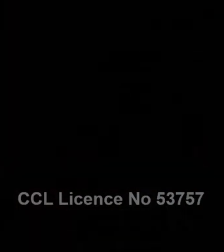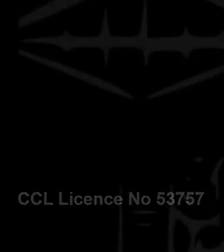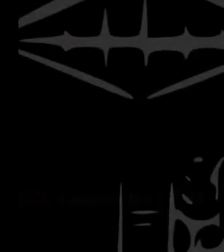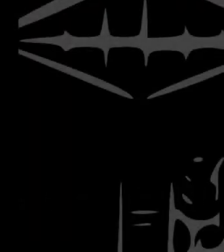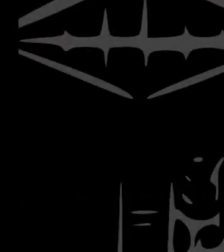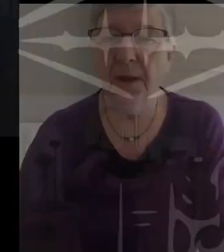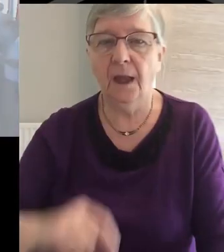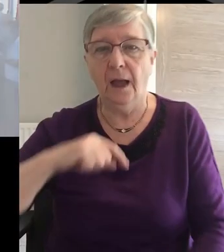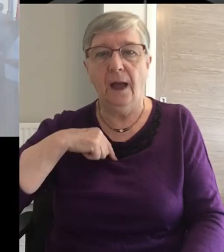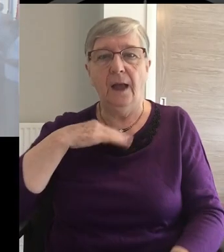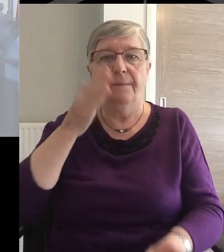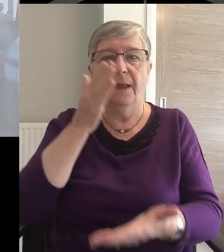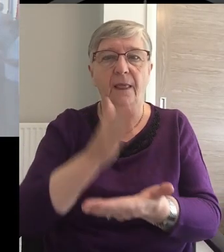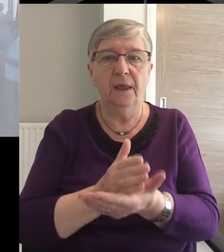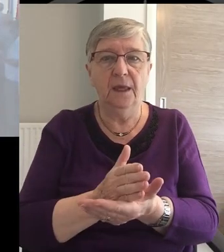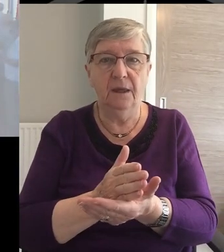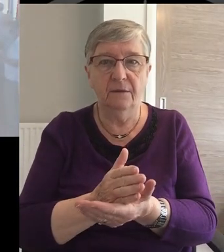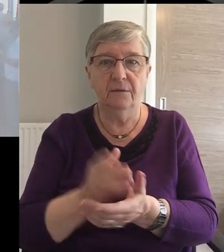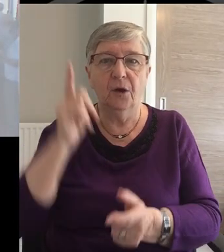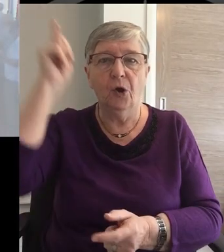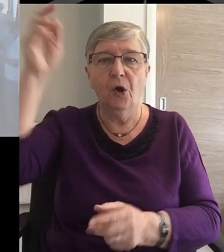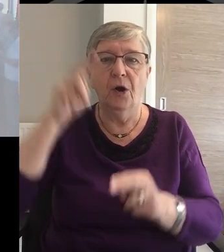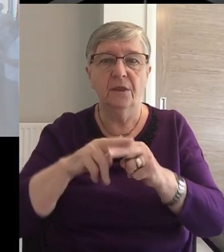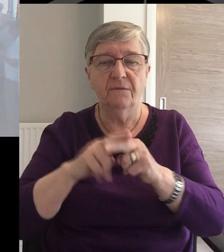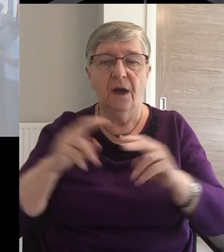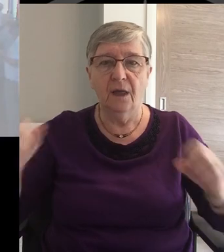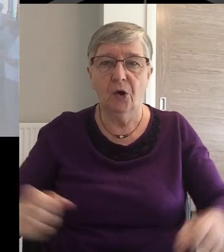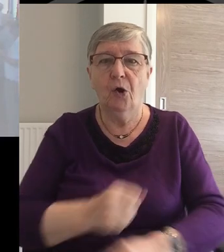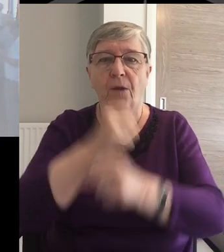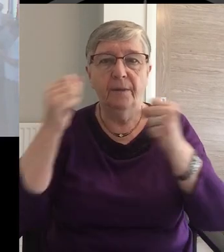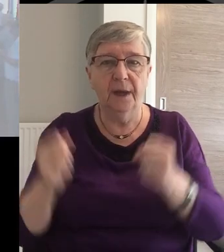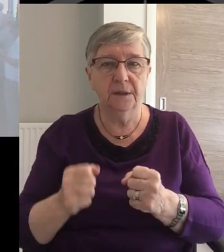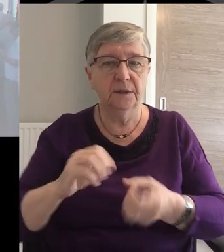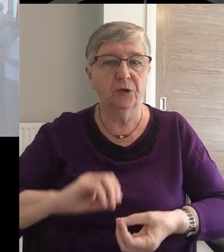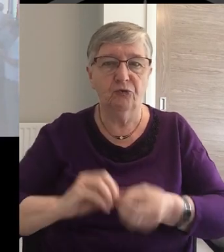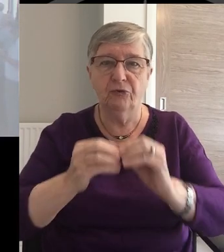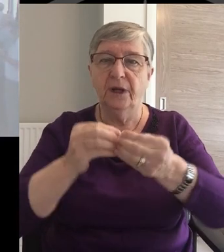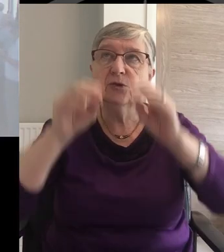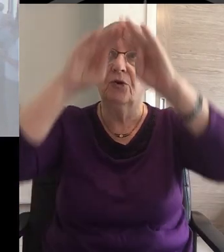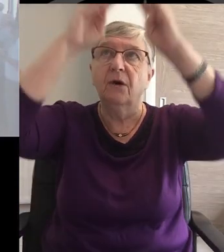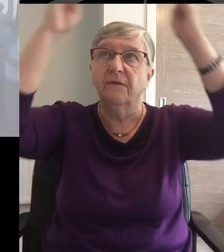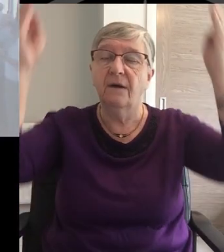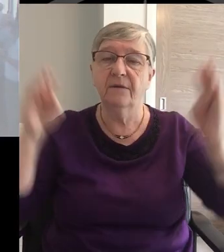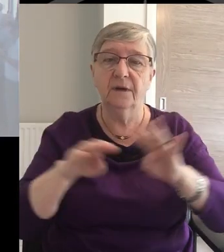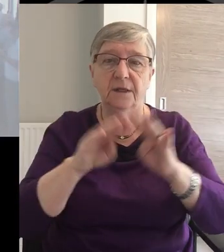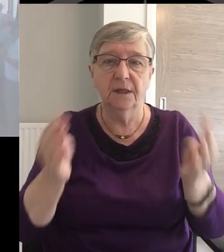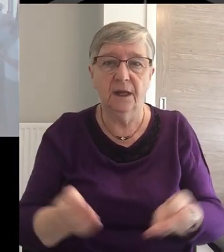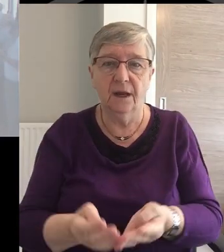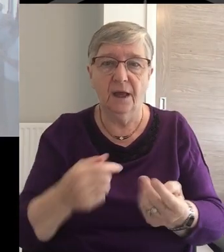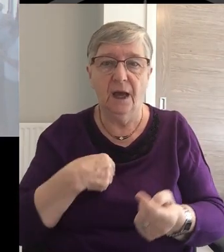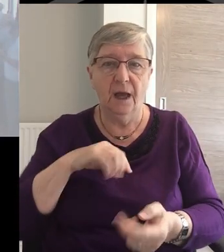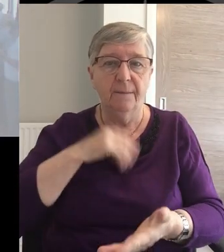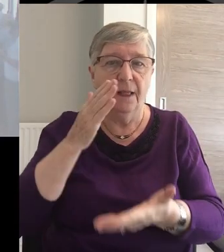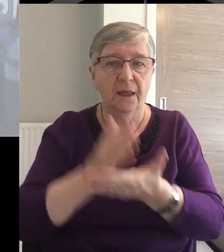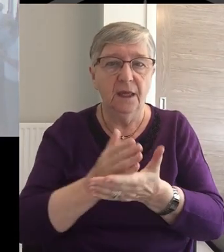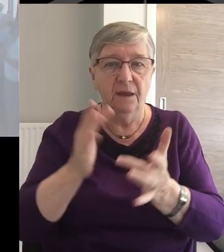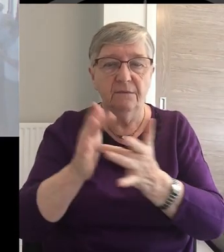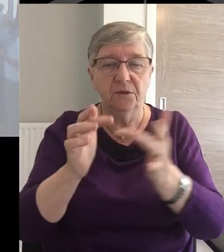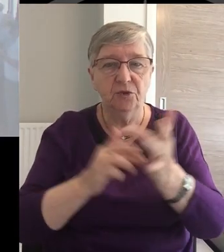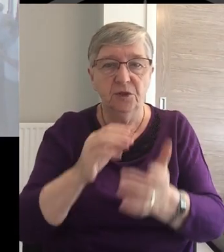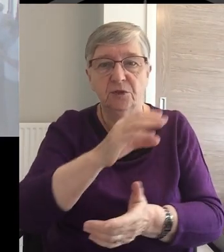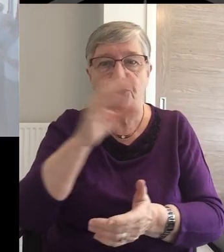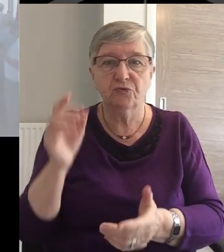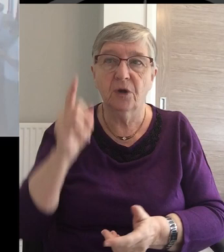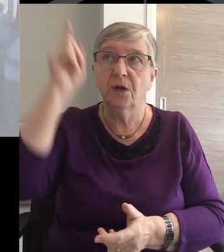I believe in God, Father Almighty Creator of heaven and death I believe in